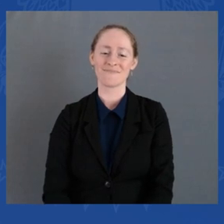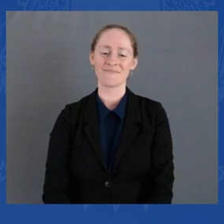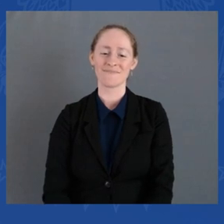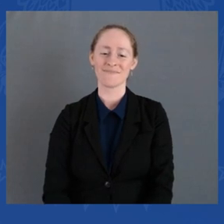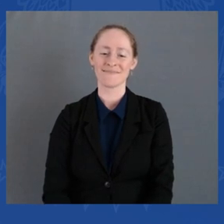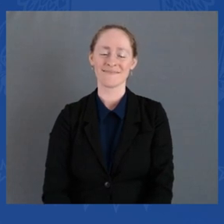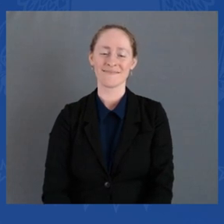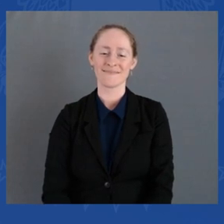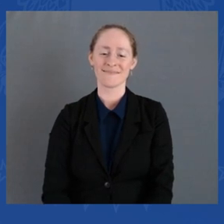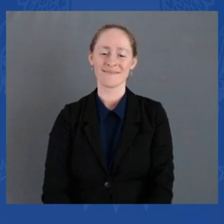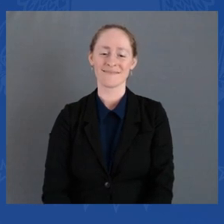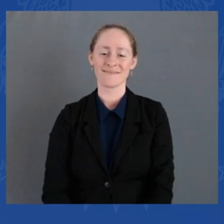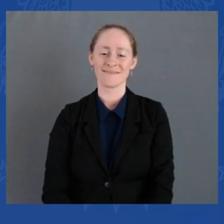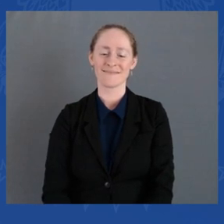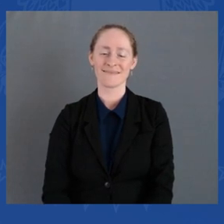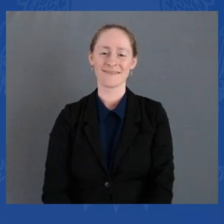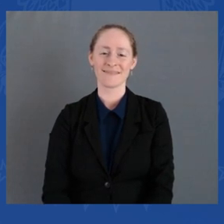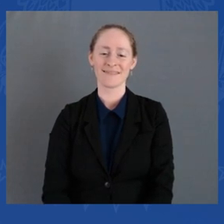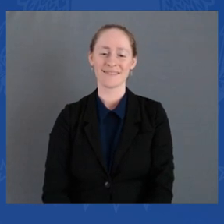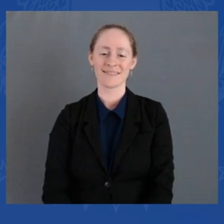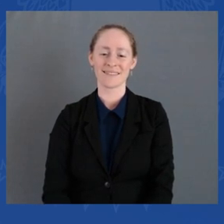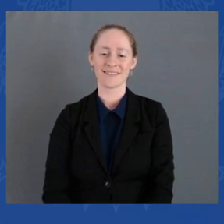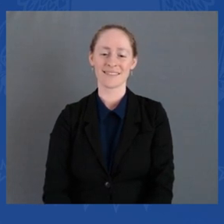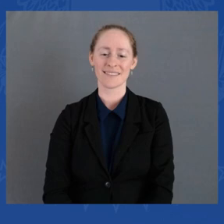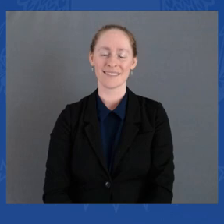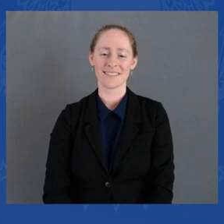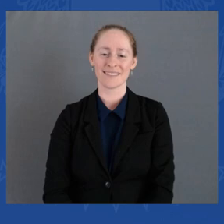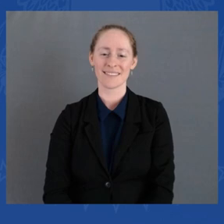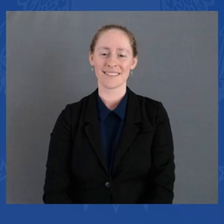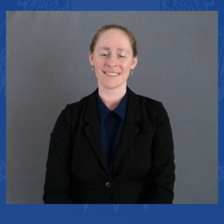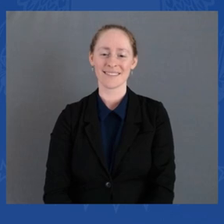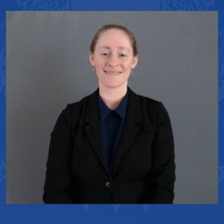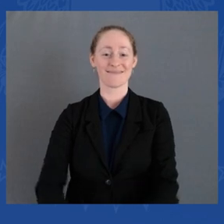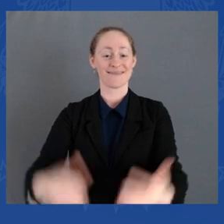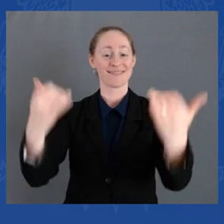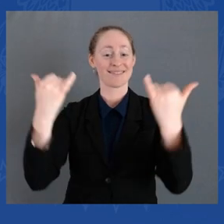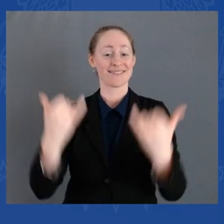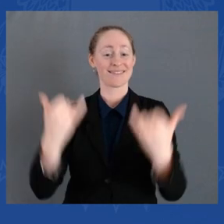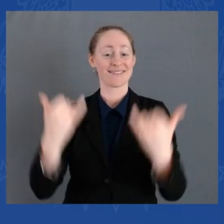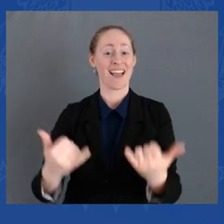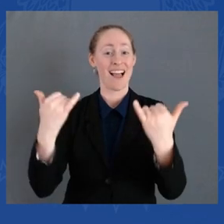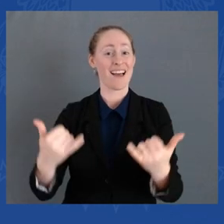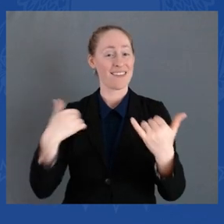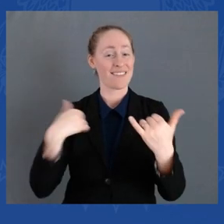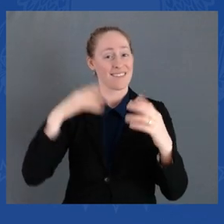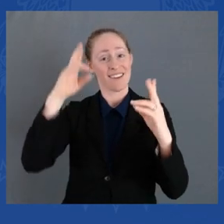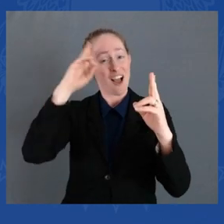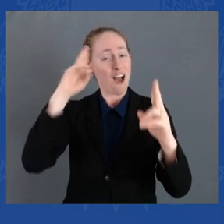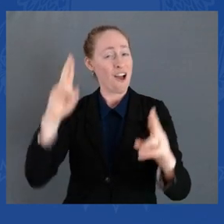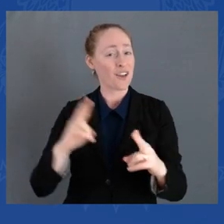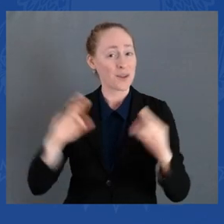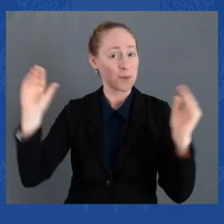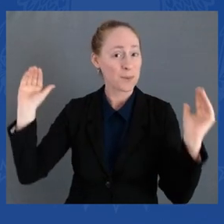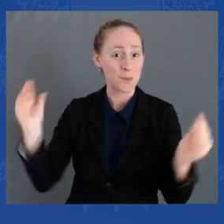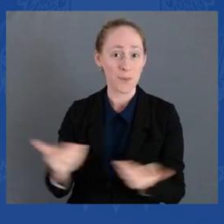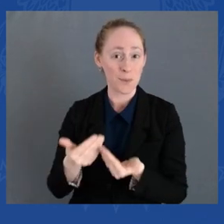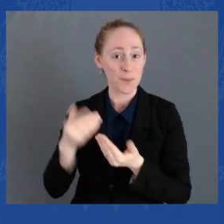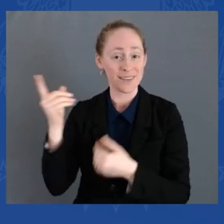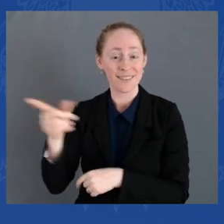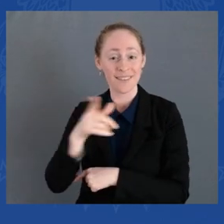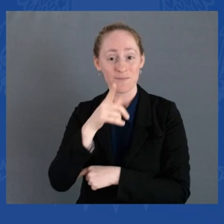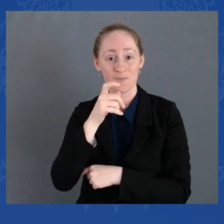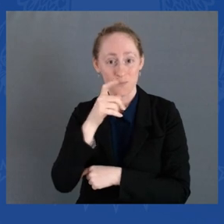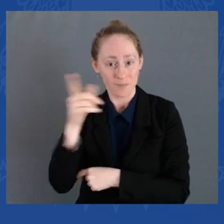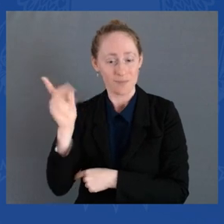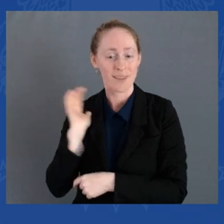And now it is my honor to introduce our United States Trade Representative, Ambassador Tai.